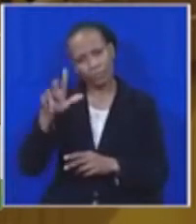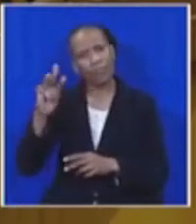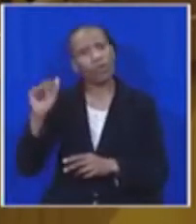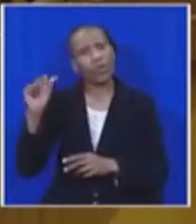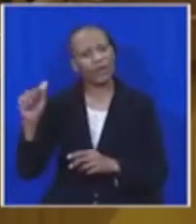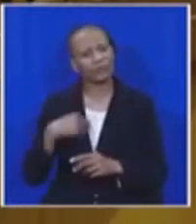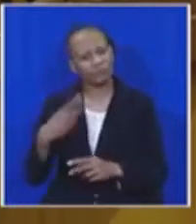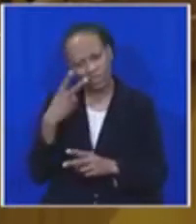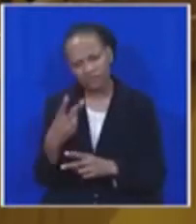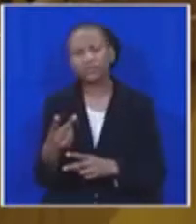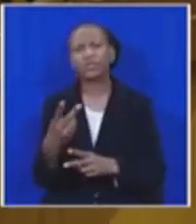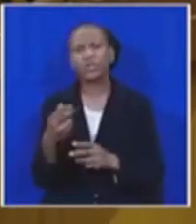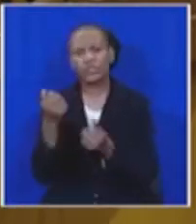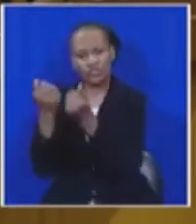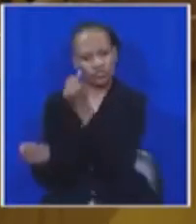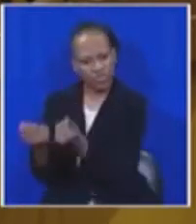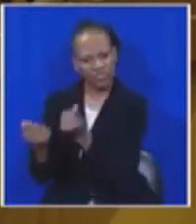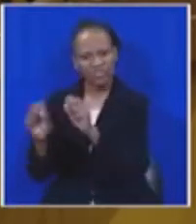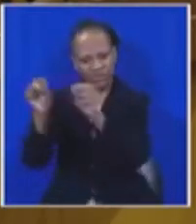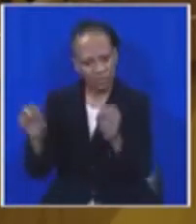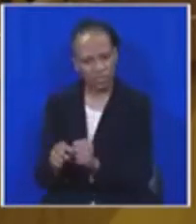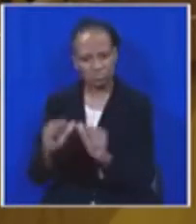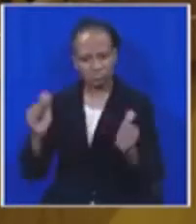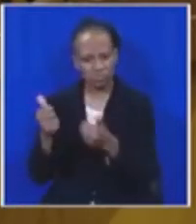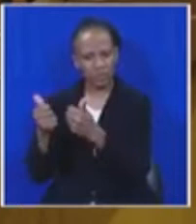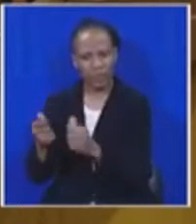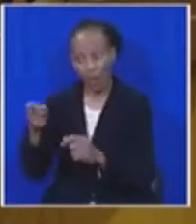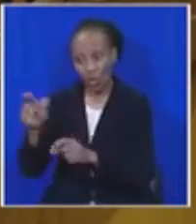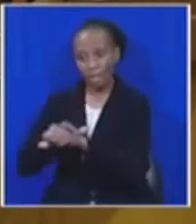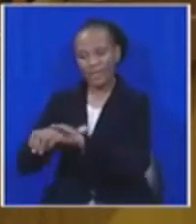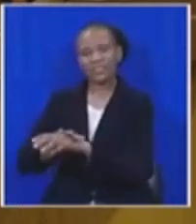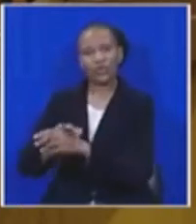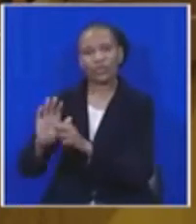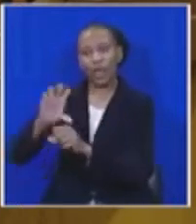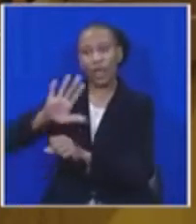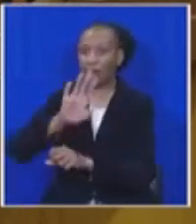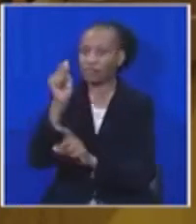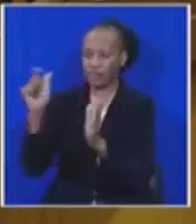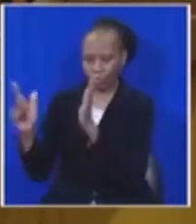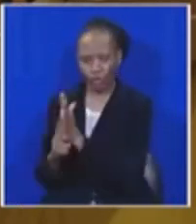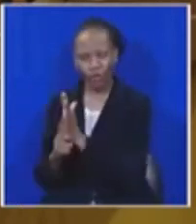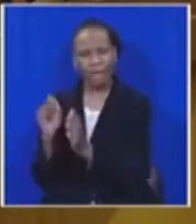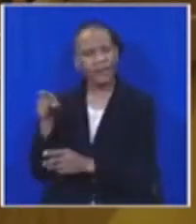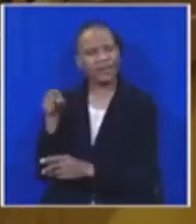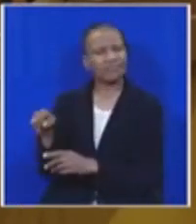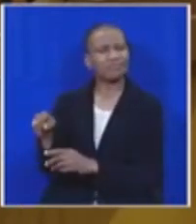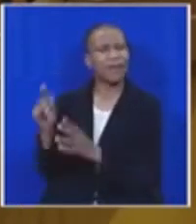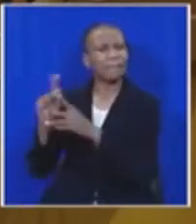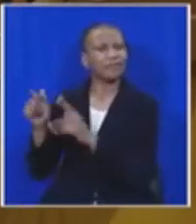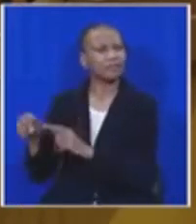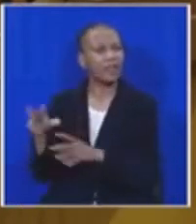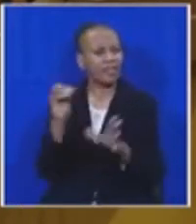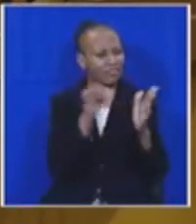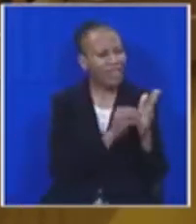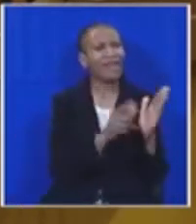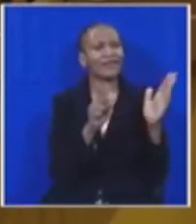justice, which you spoke about, based on indigenous African and Hebraic law. However, that principle is contained in our